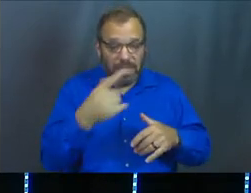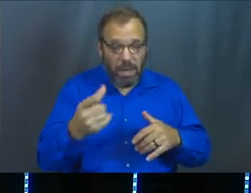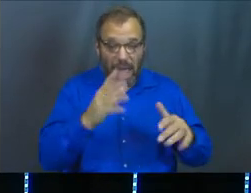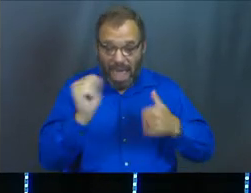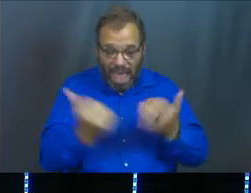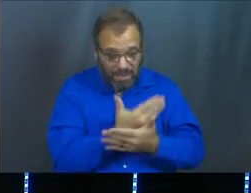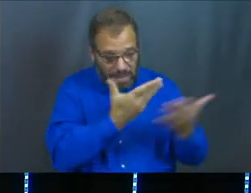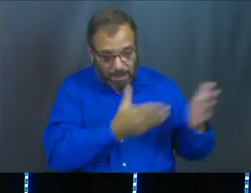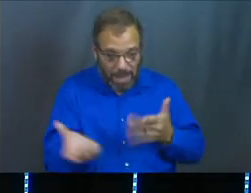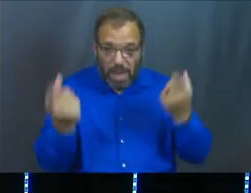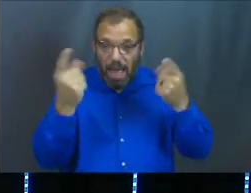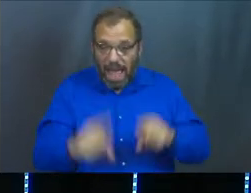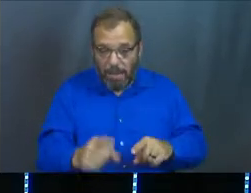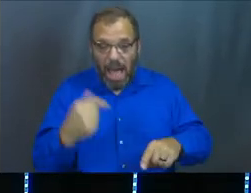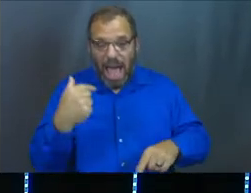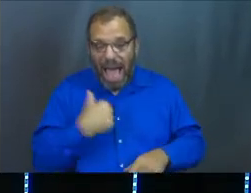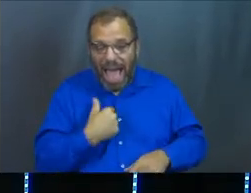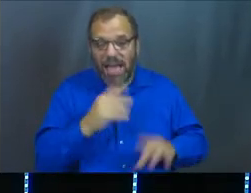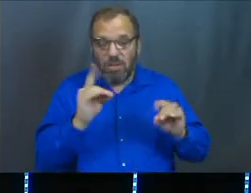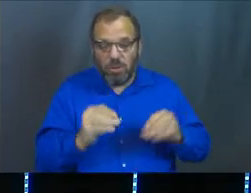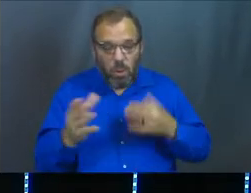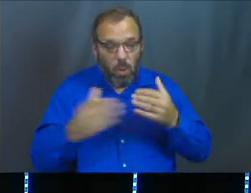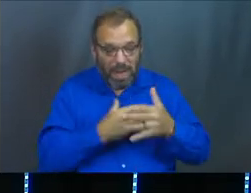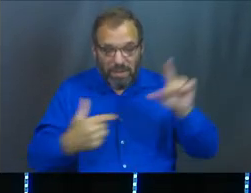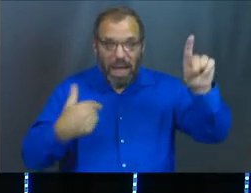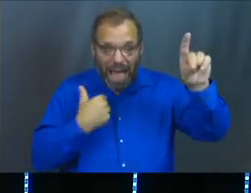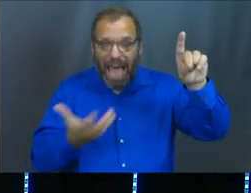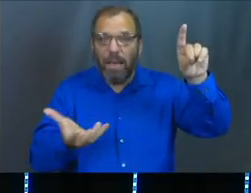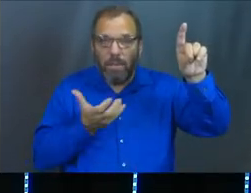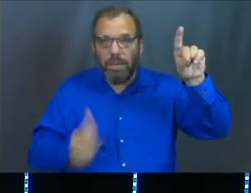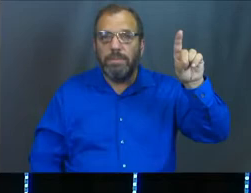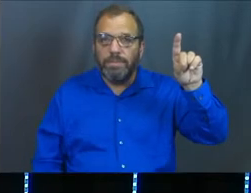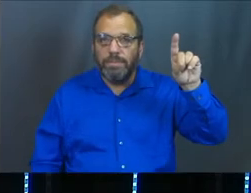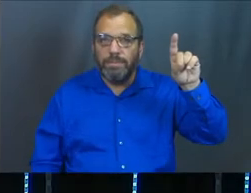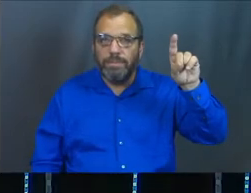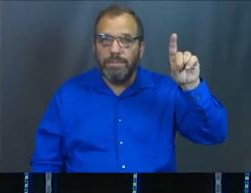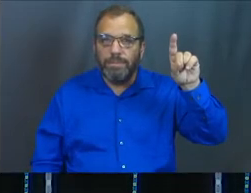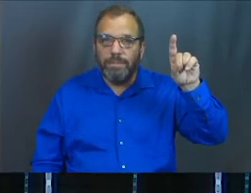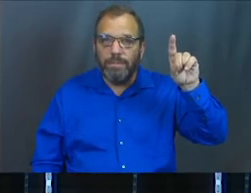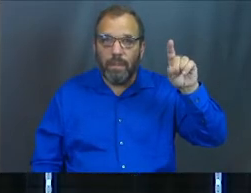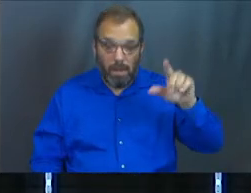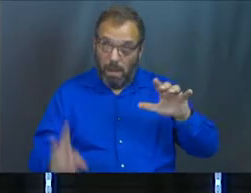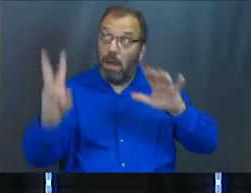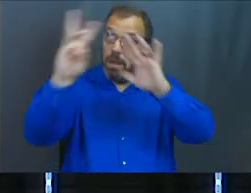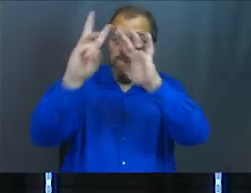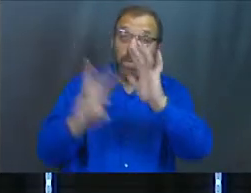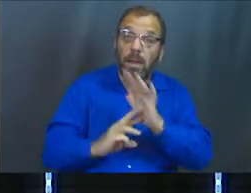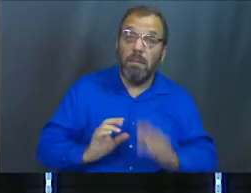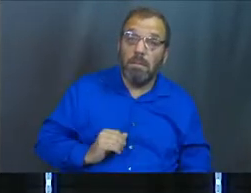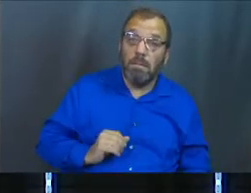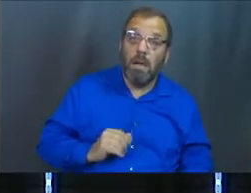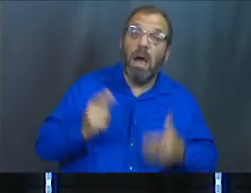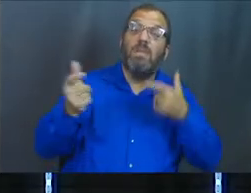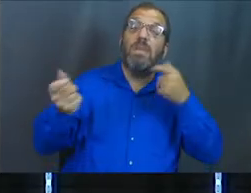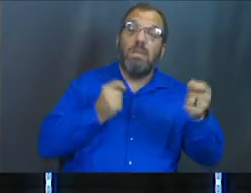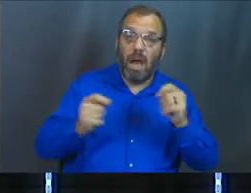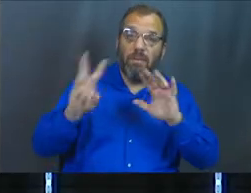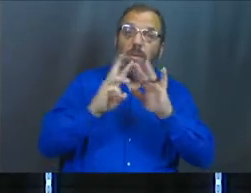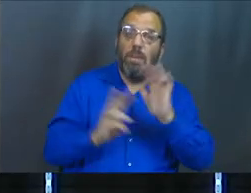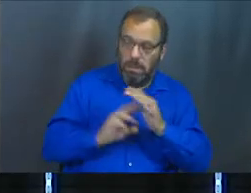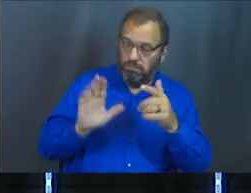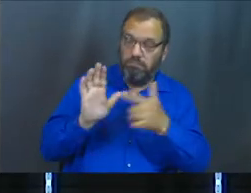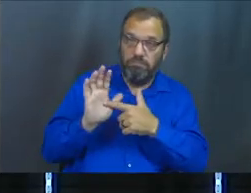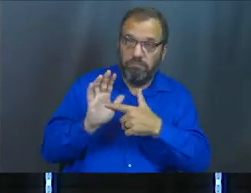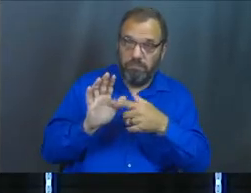I plan will come to pass for I do whatever I wish. The will of God, the sovereign will of God.